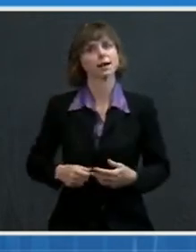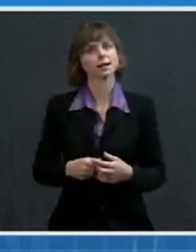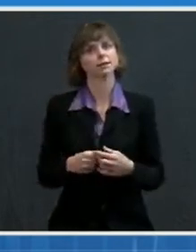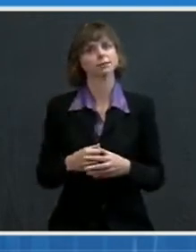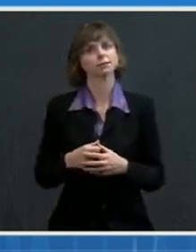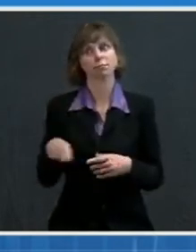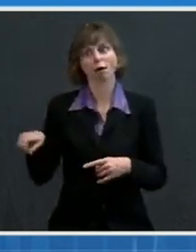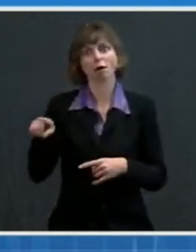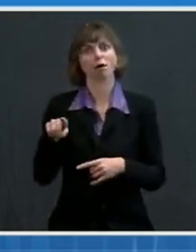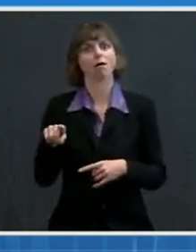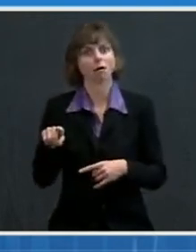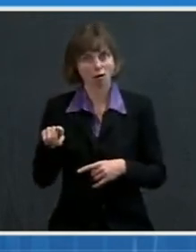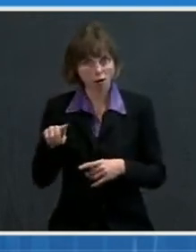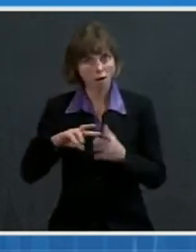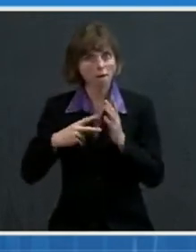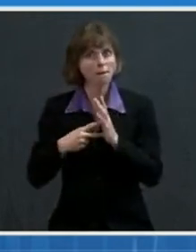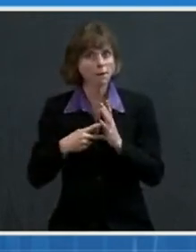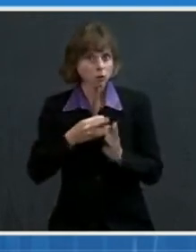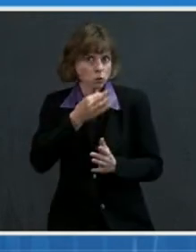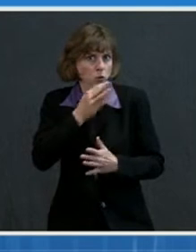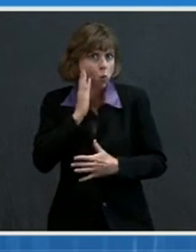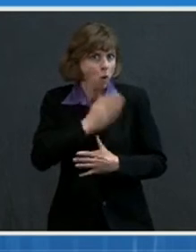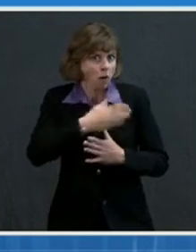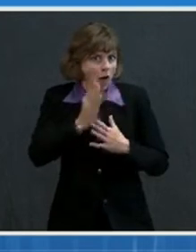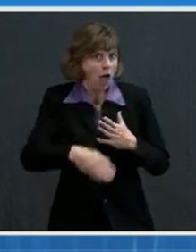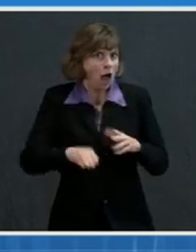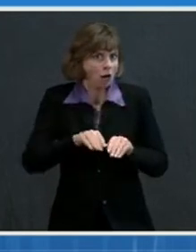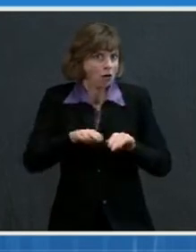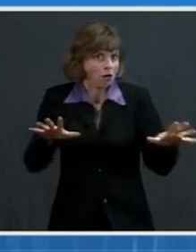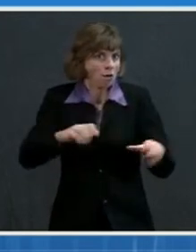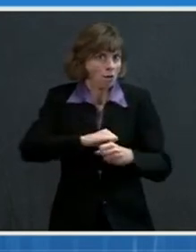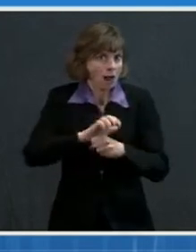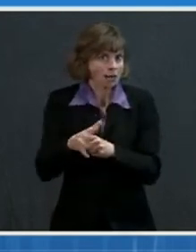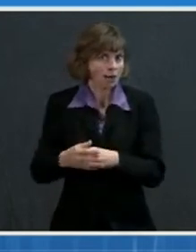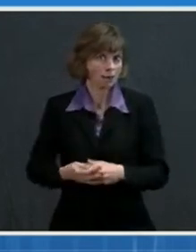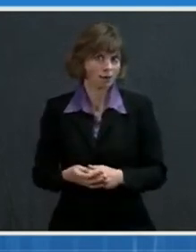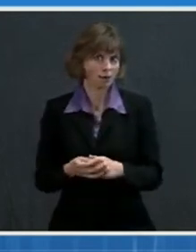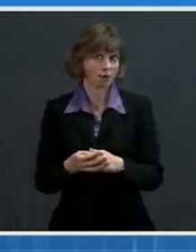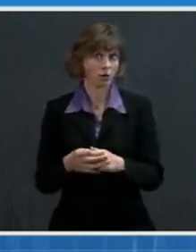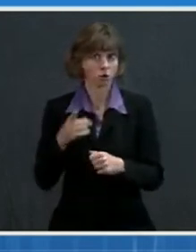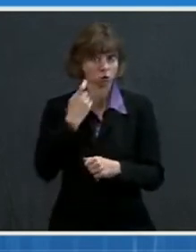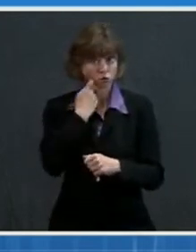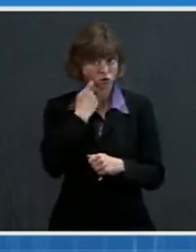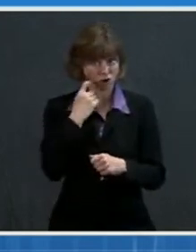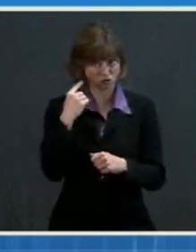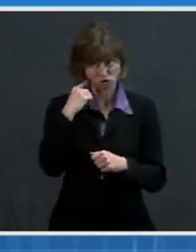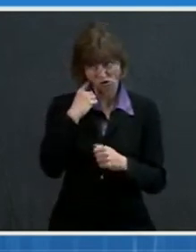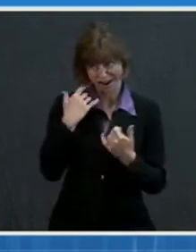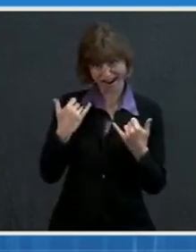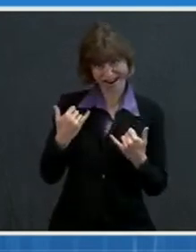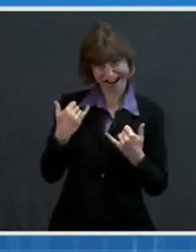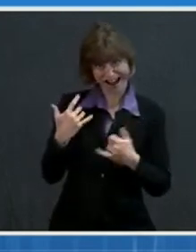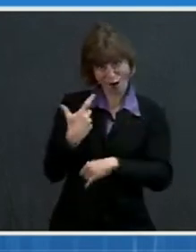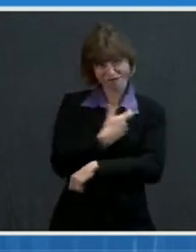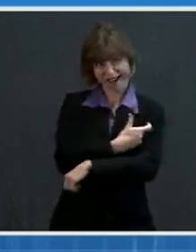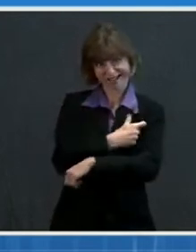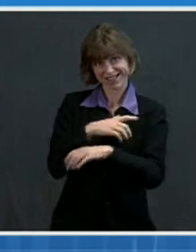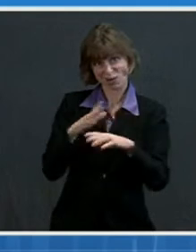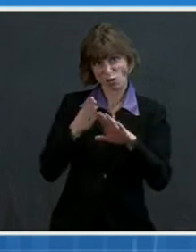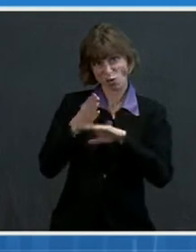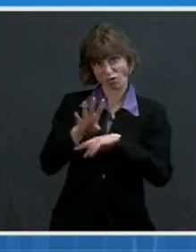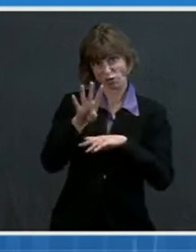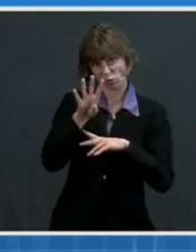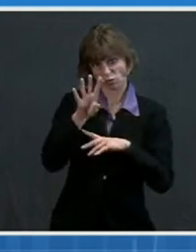path to eventually end this pandemic. And as you just heard, we are now vaccinating more than 2 million